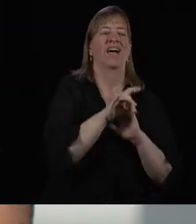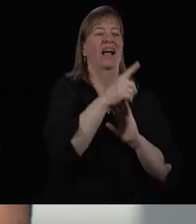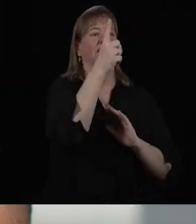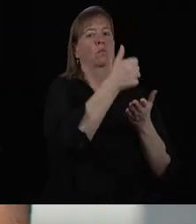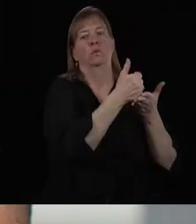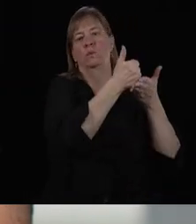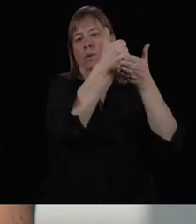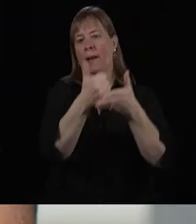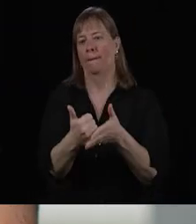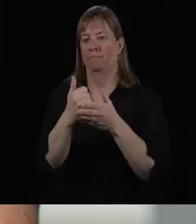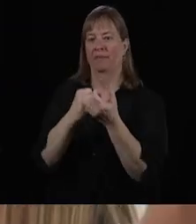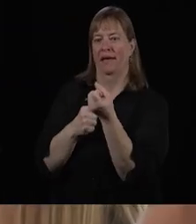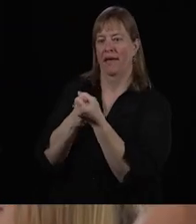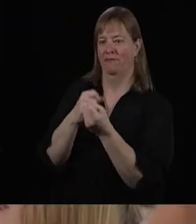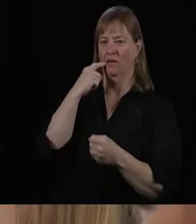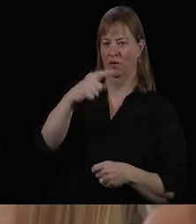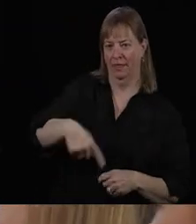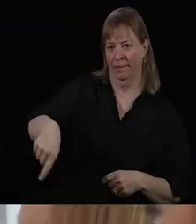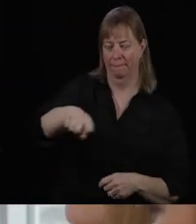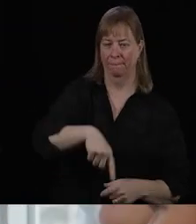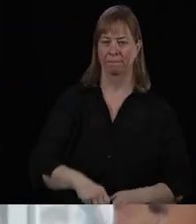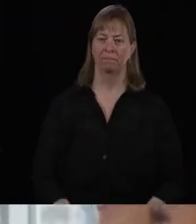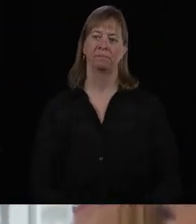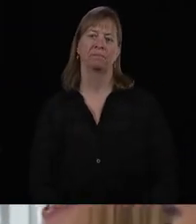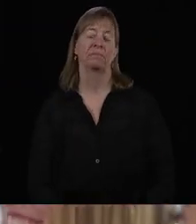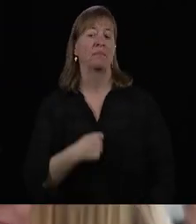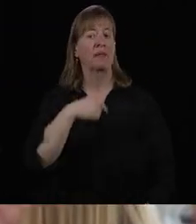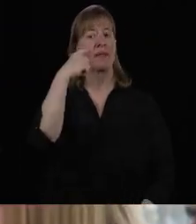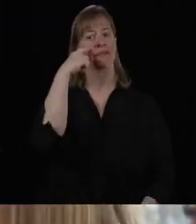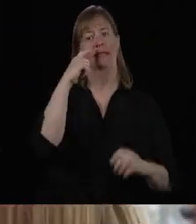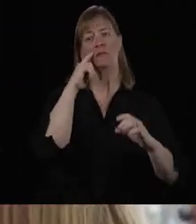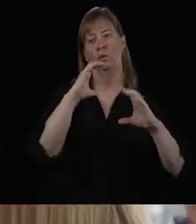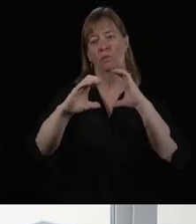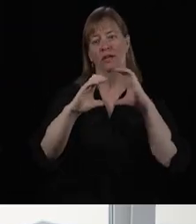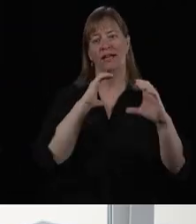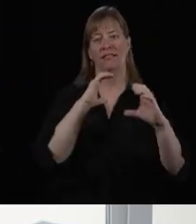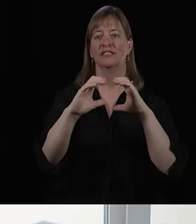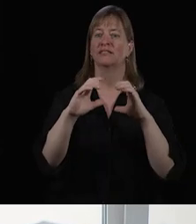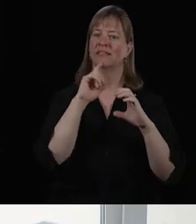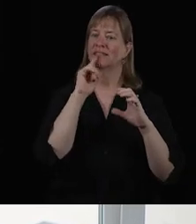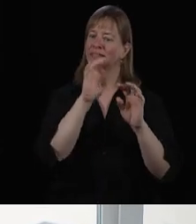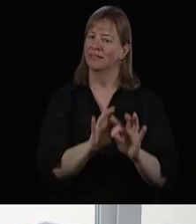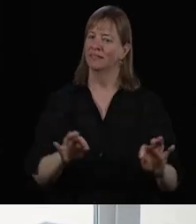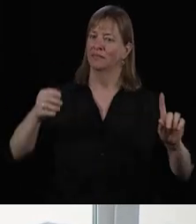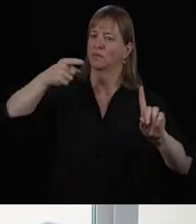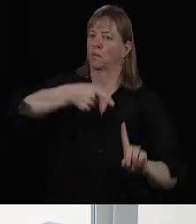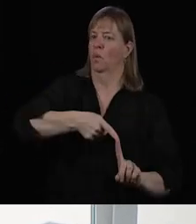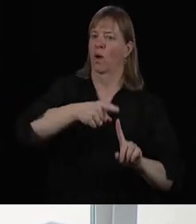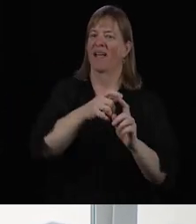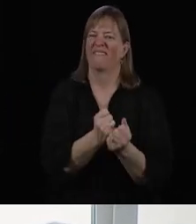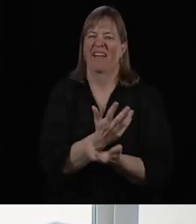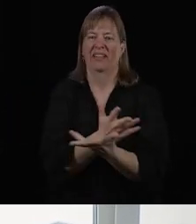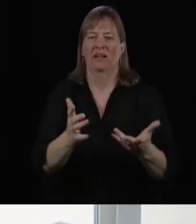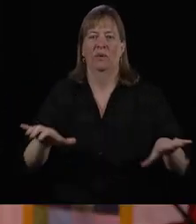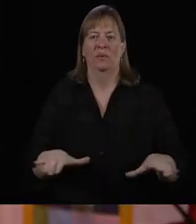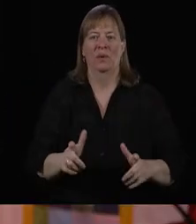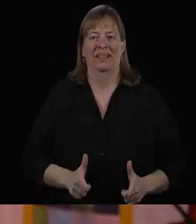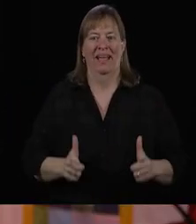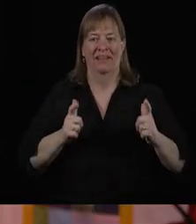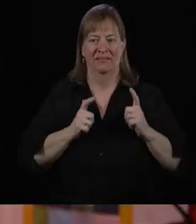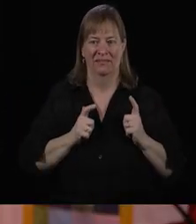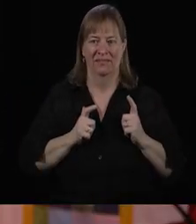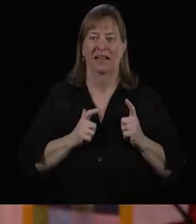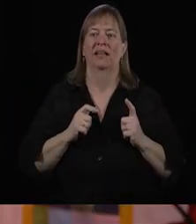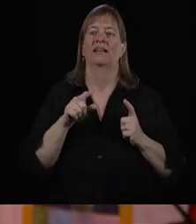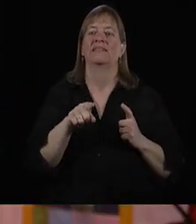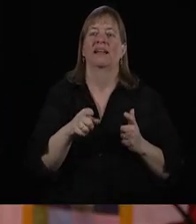in advocating for them well I think communication is at the core of everything we do in